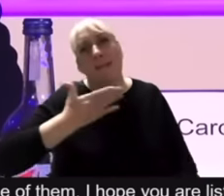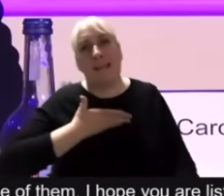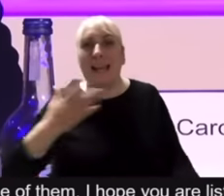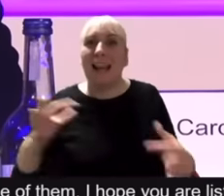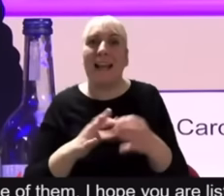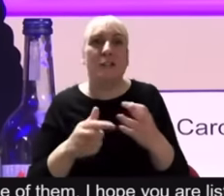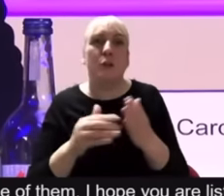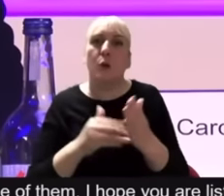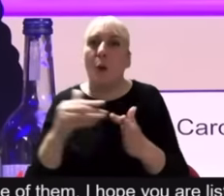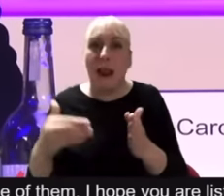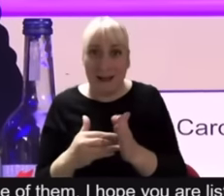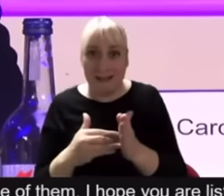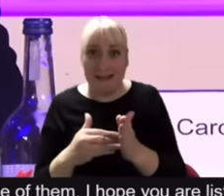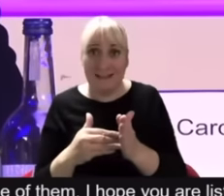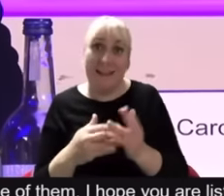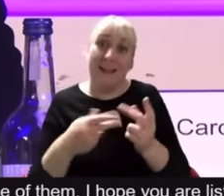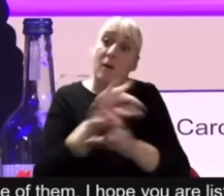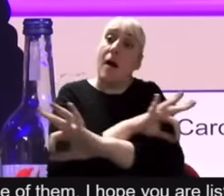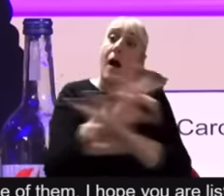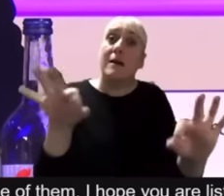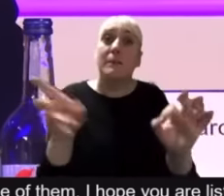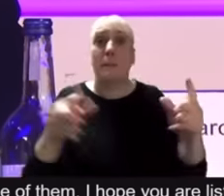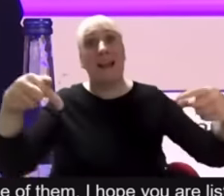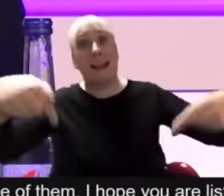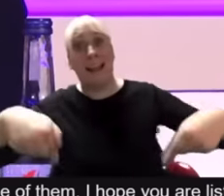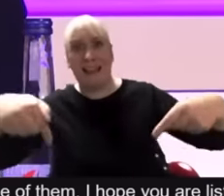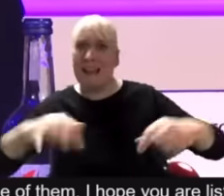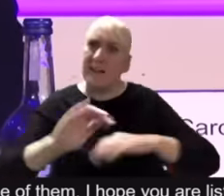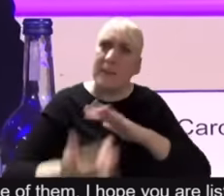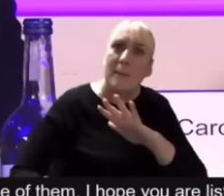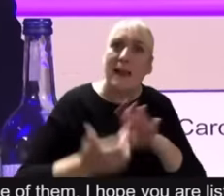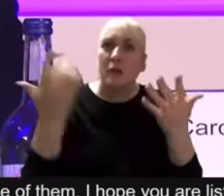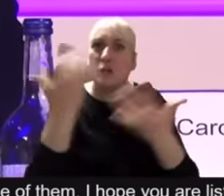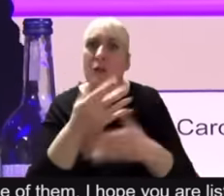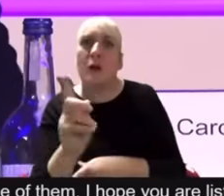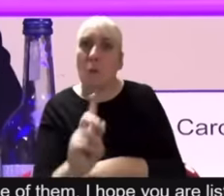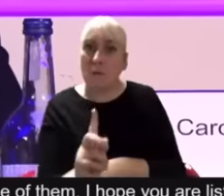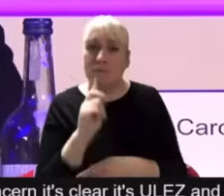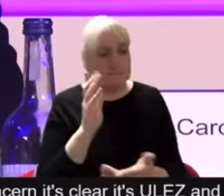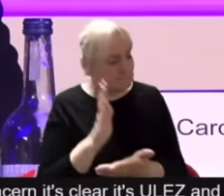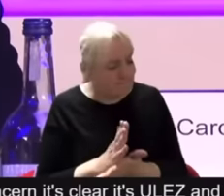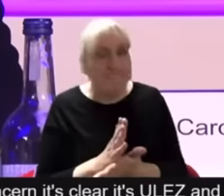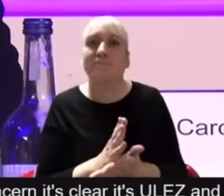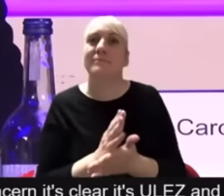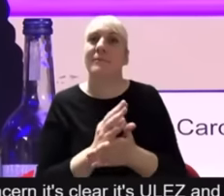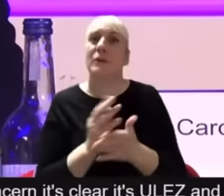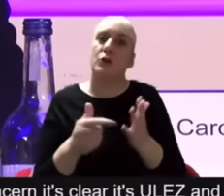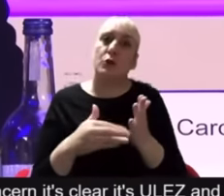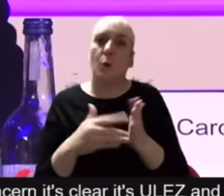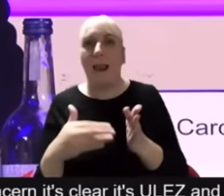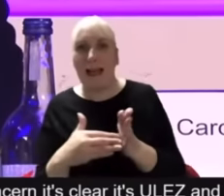people here today their main concern it's clear it's ULES and yet we've been rushed on to other subjects. You haven't answered their